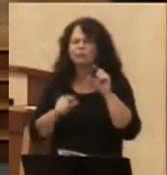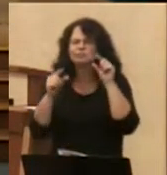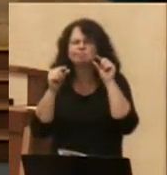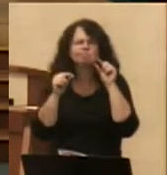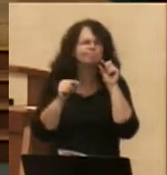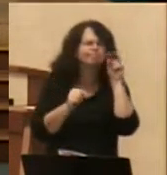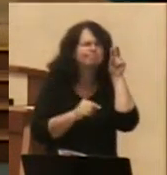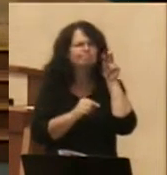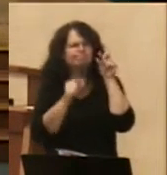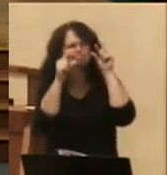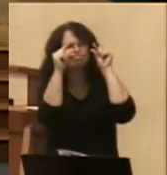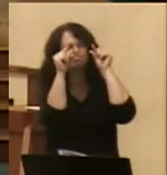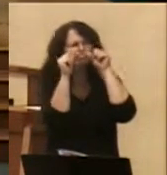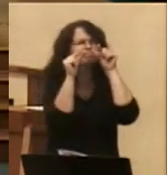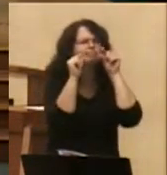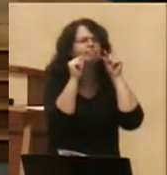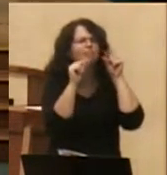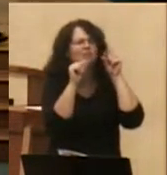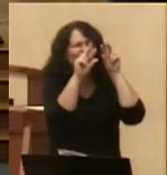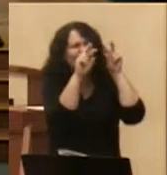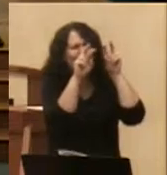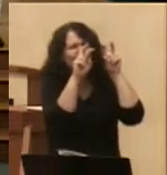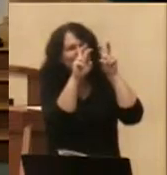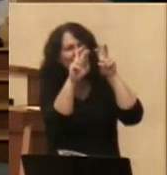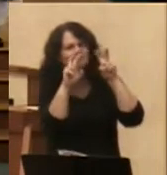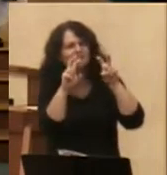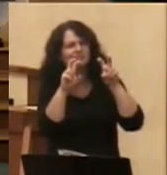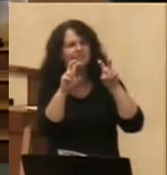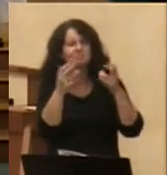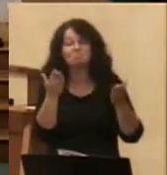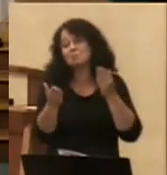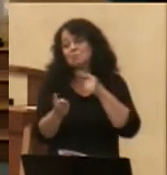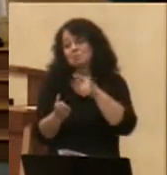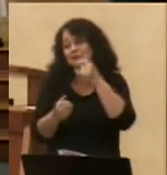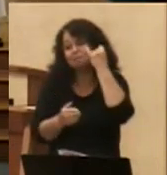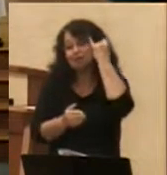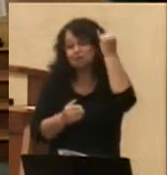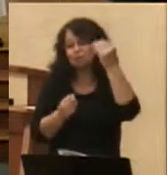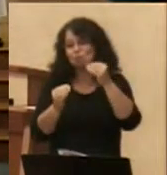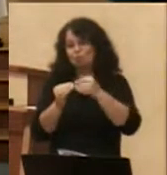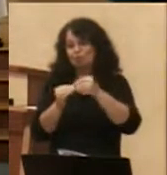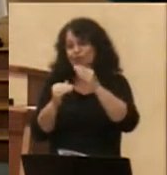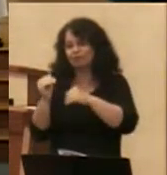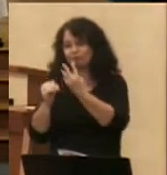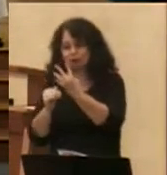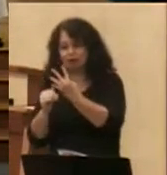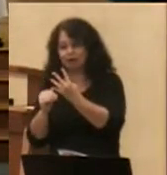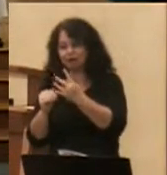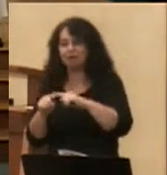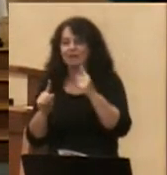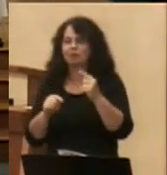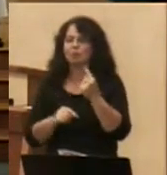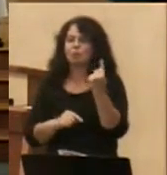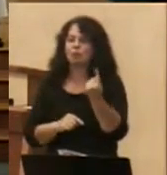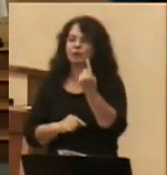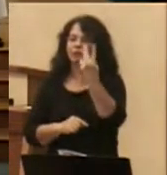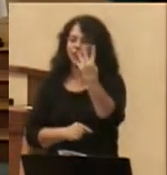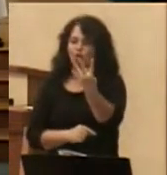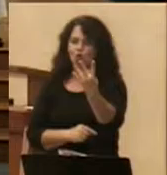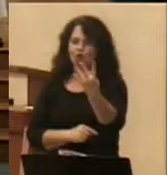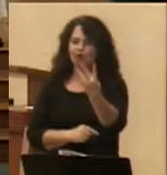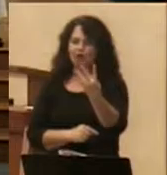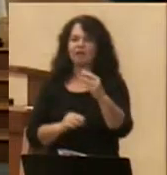you look at obscure portions of the window, you could imagine some more crosses. But there are only four